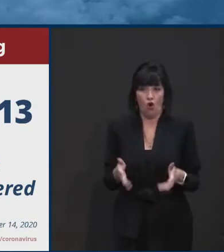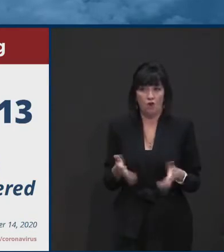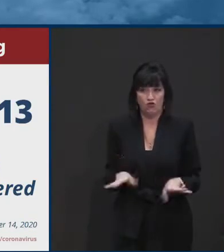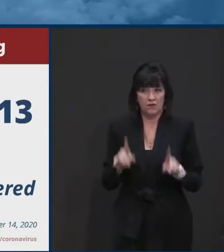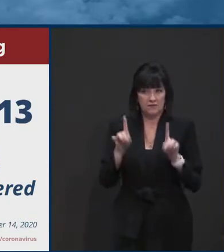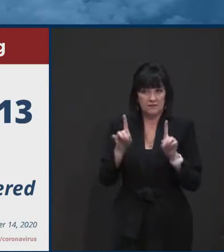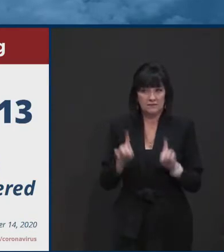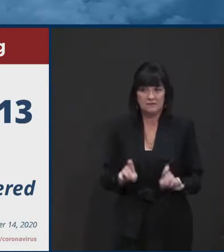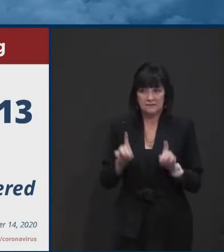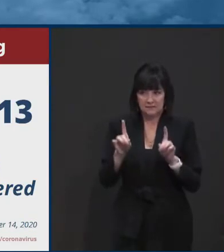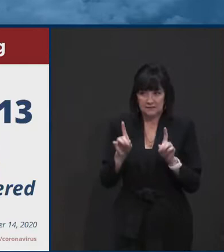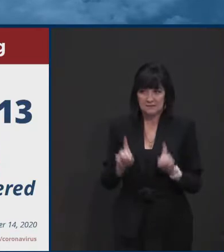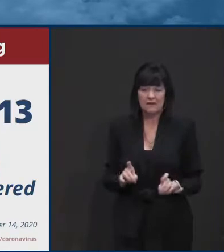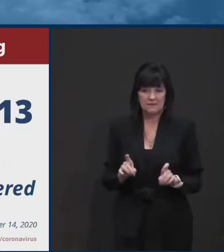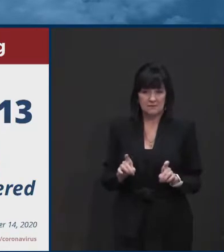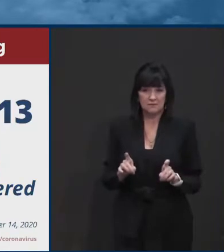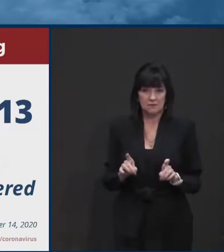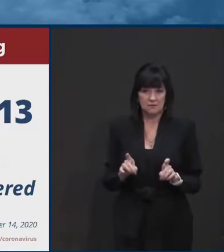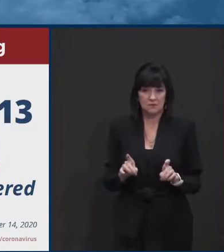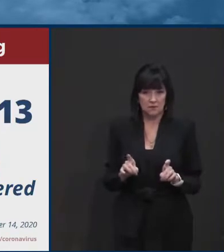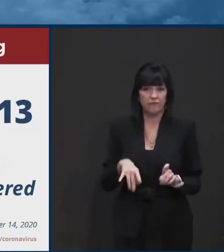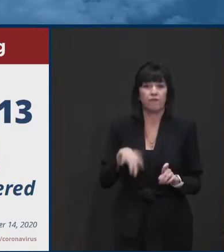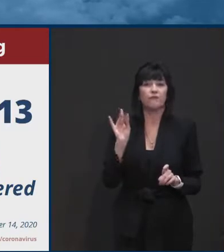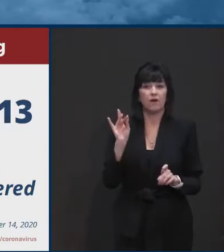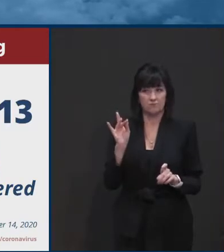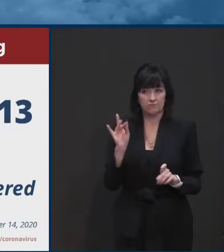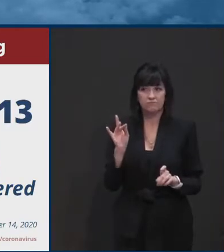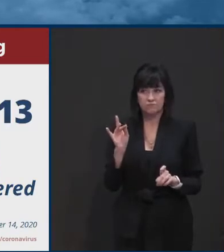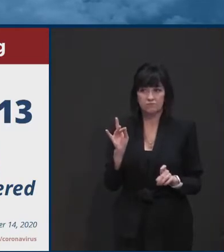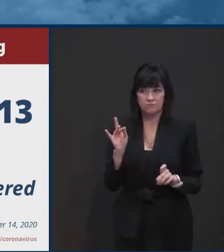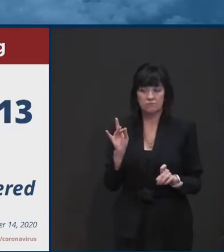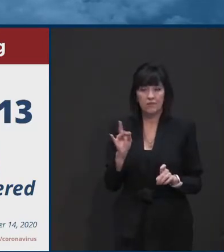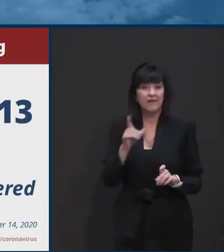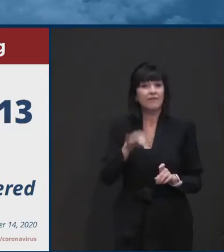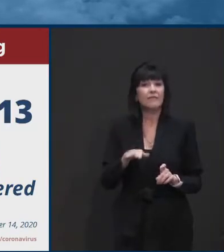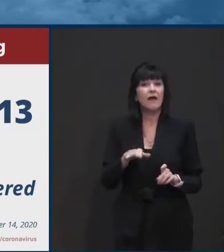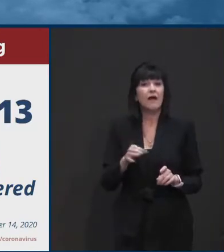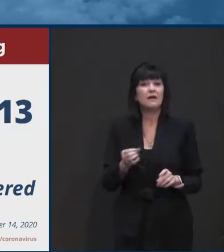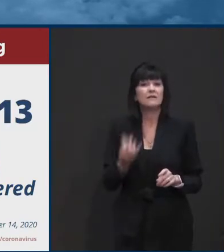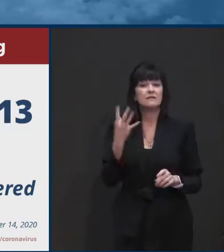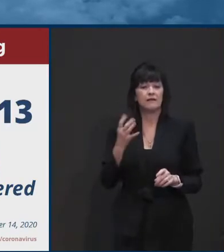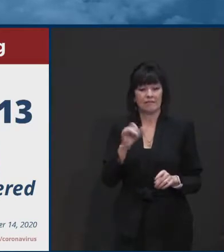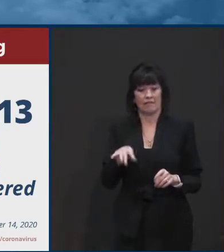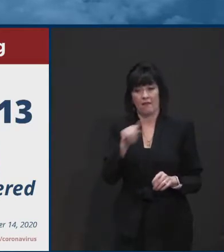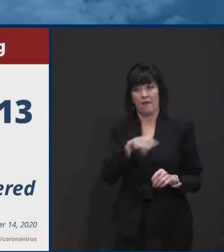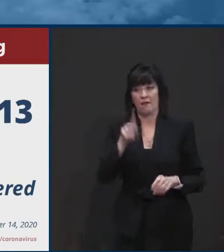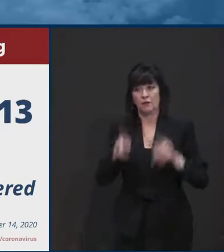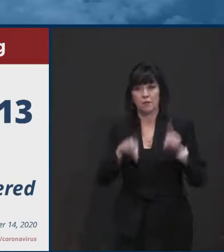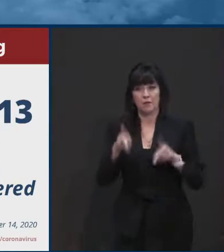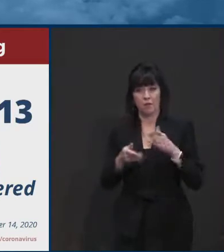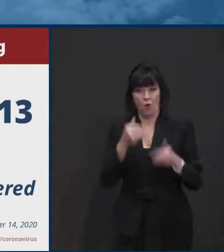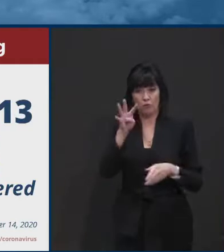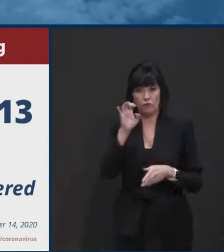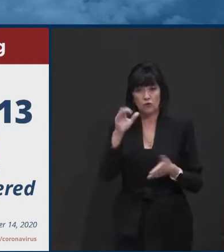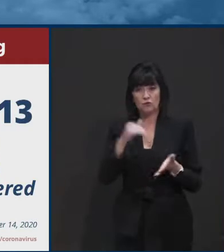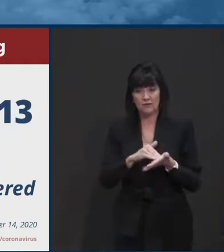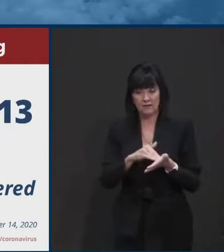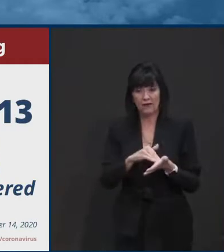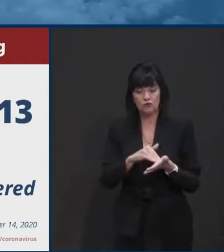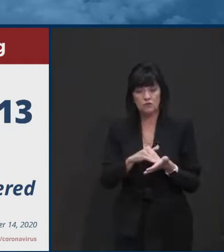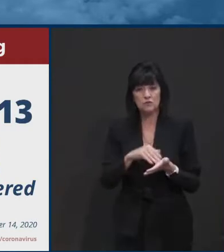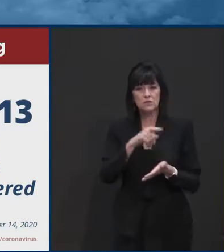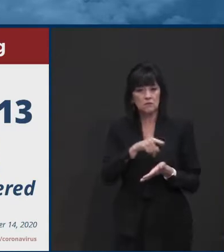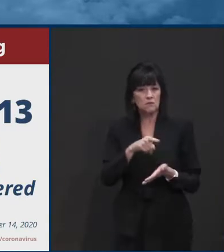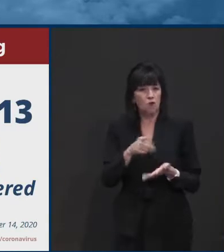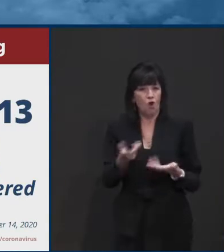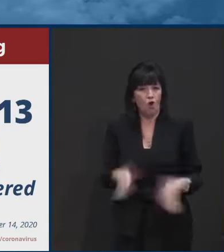970,000 persons who've been tested at least once. Once they get tested again, it won't go into this calculation, the